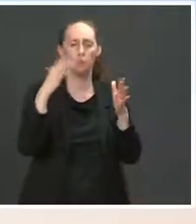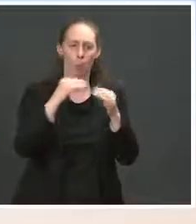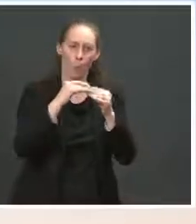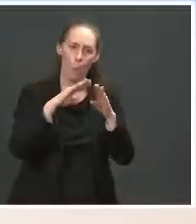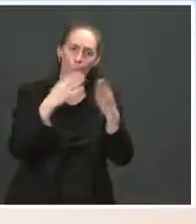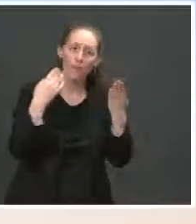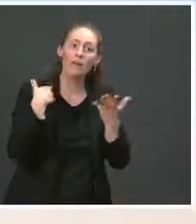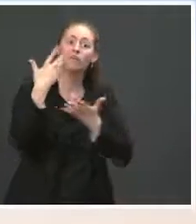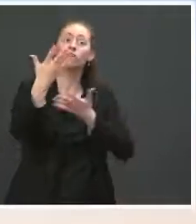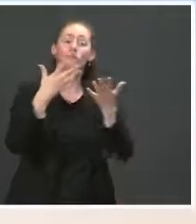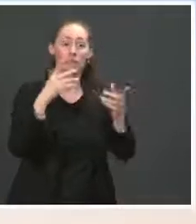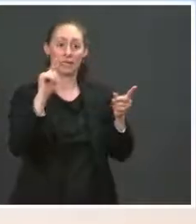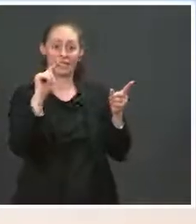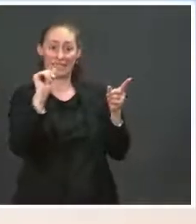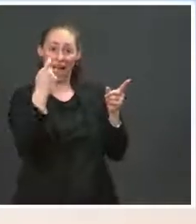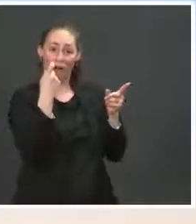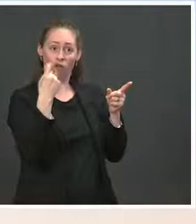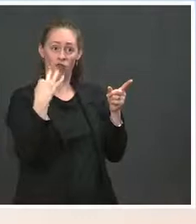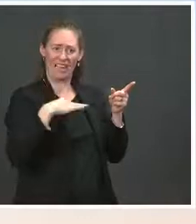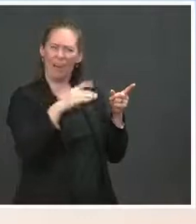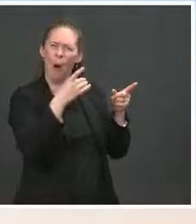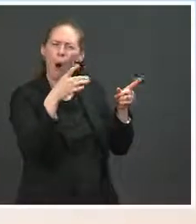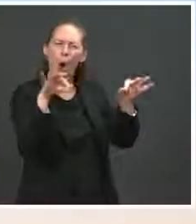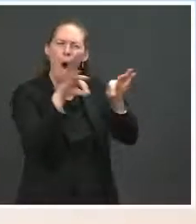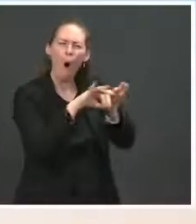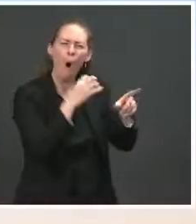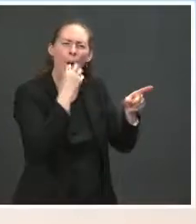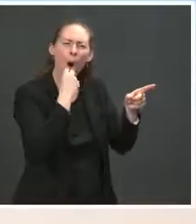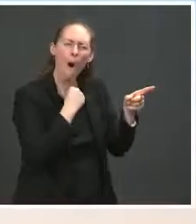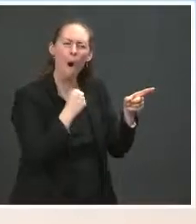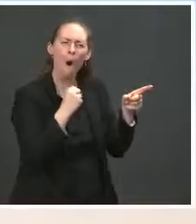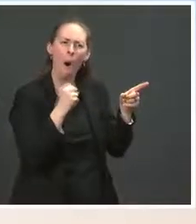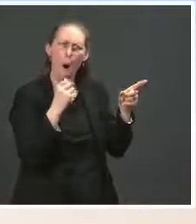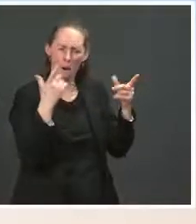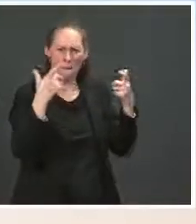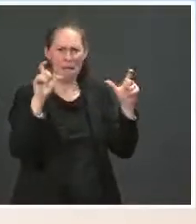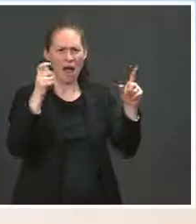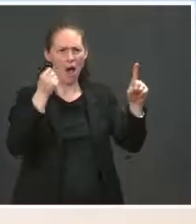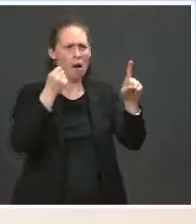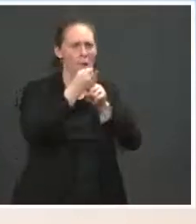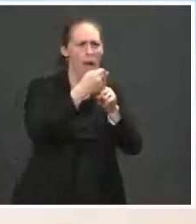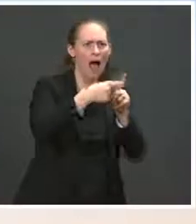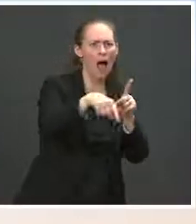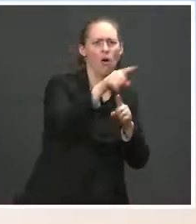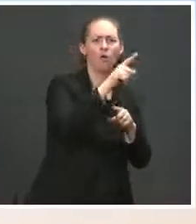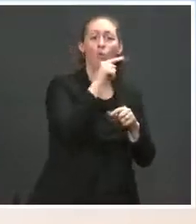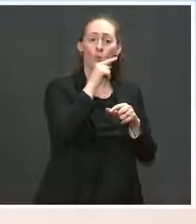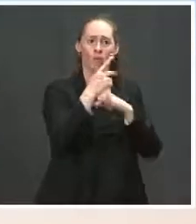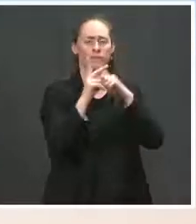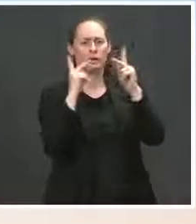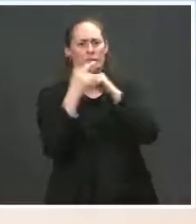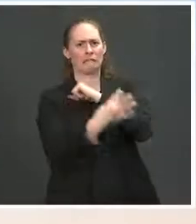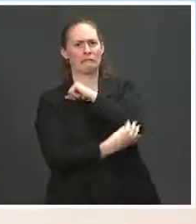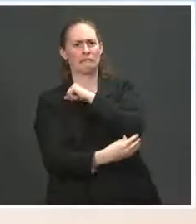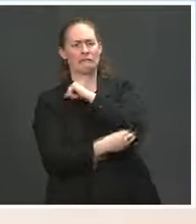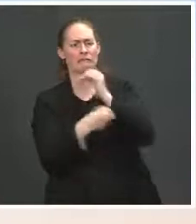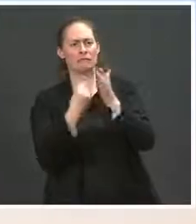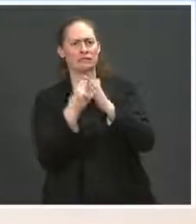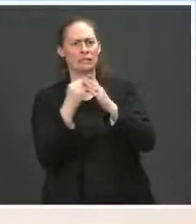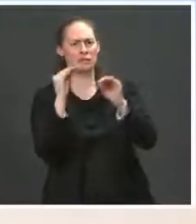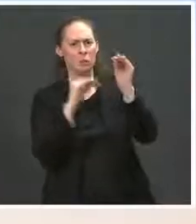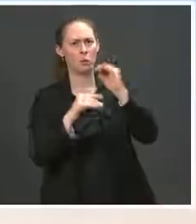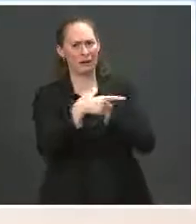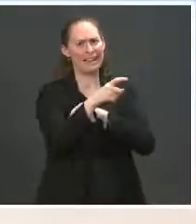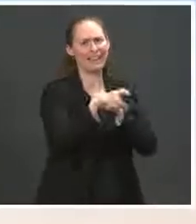is valuable. It is a huge it has a huge impact on lowering the poverty and reducing the level of poverty in our country.